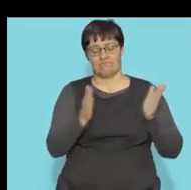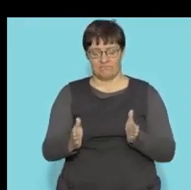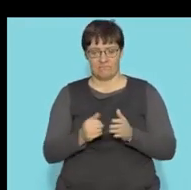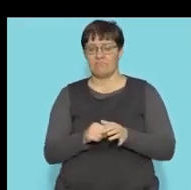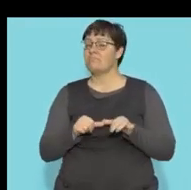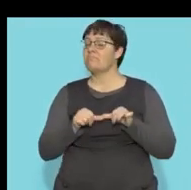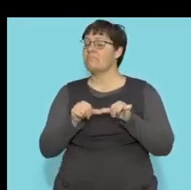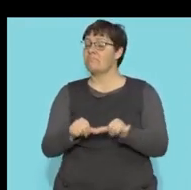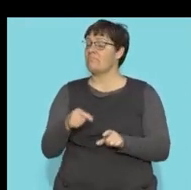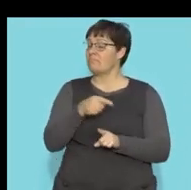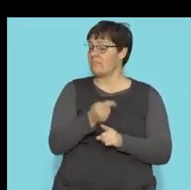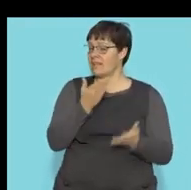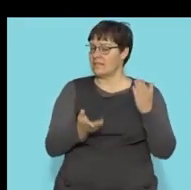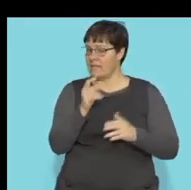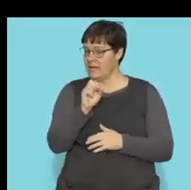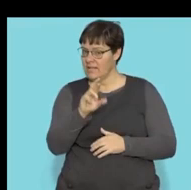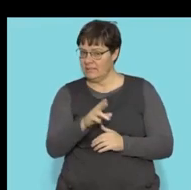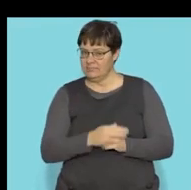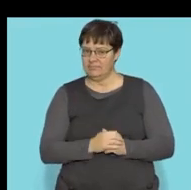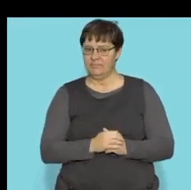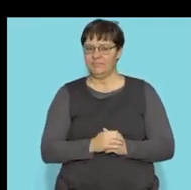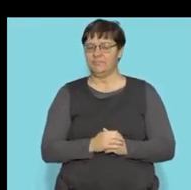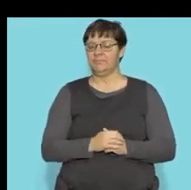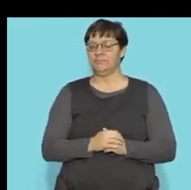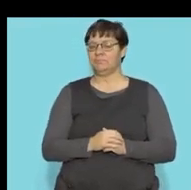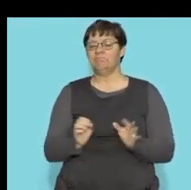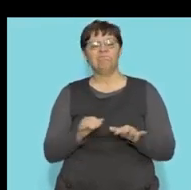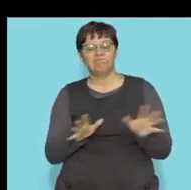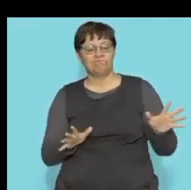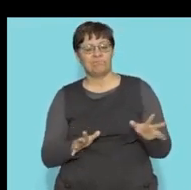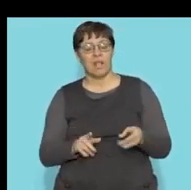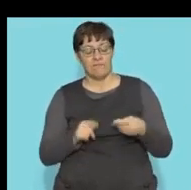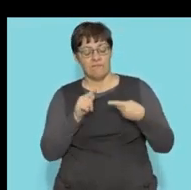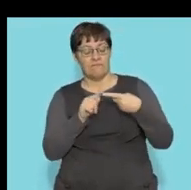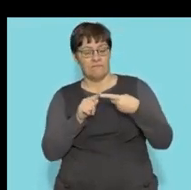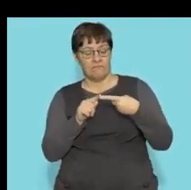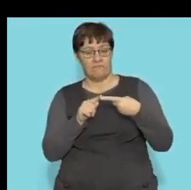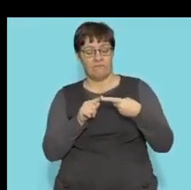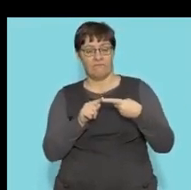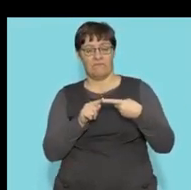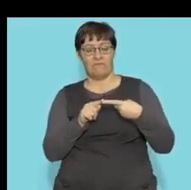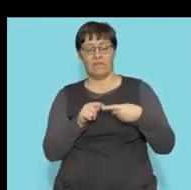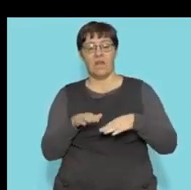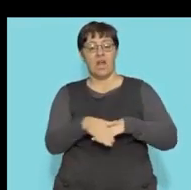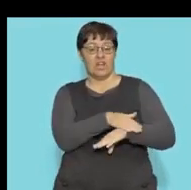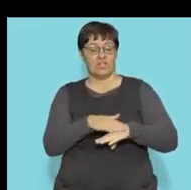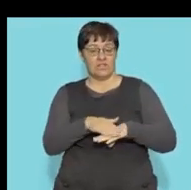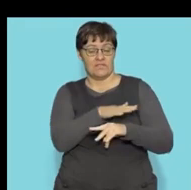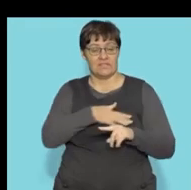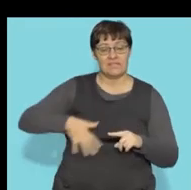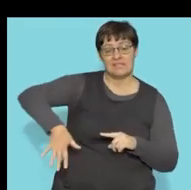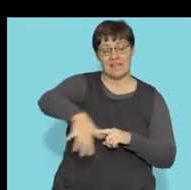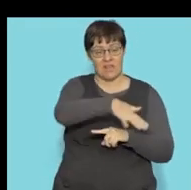Continuing on that note about scale factors, in general, if the dimensions of a regular polyhedron are